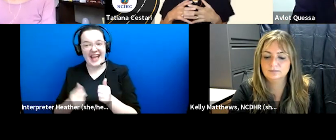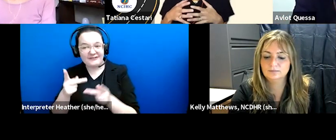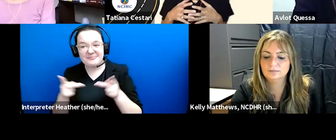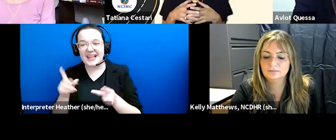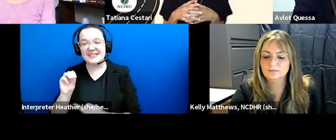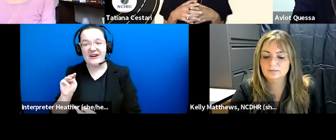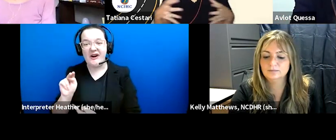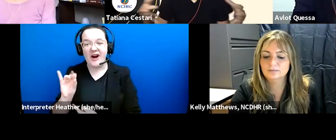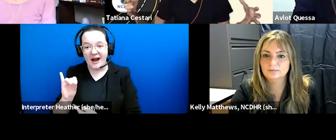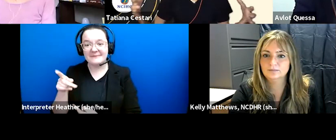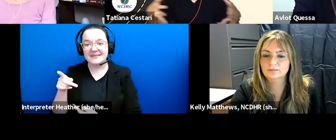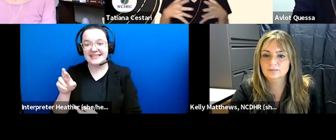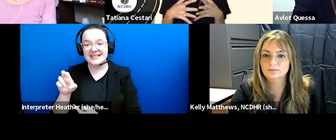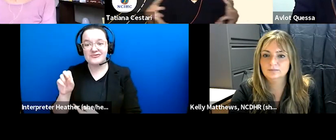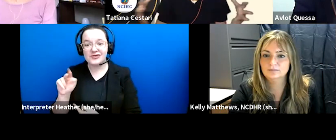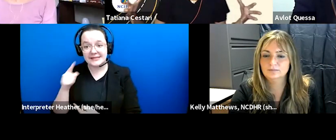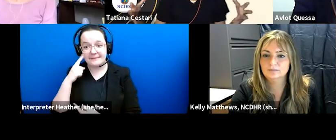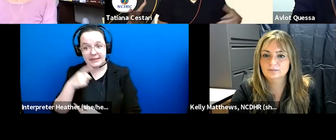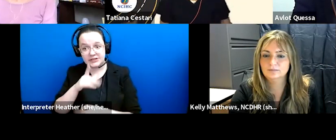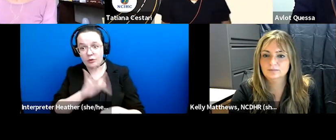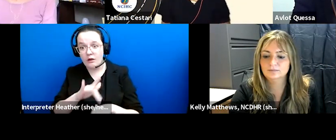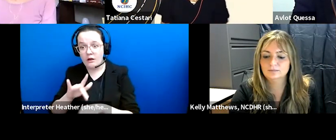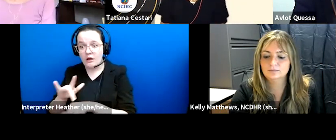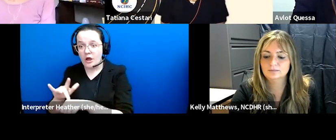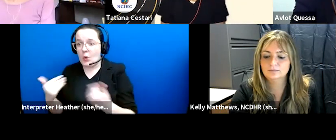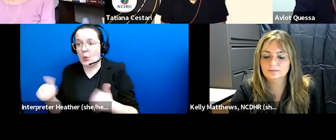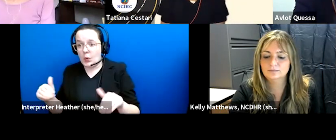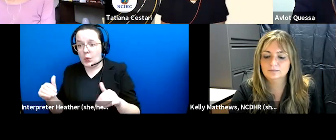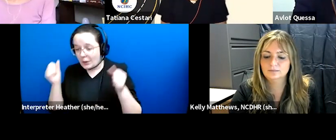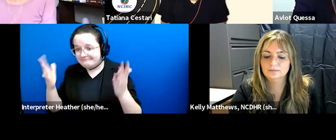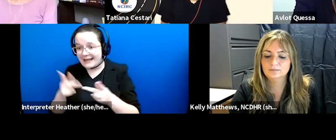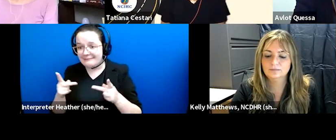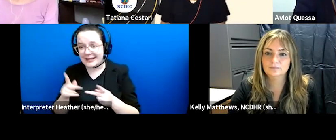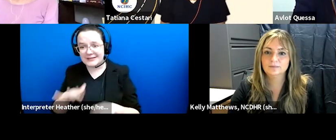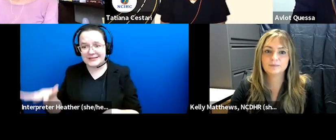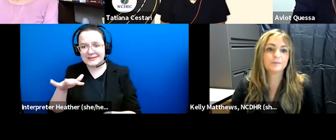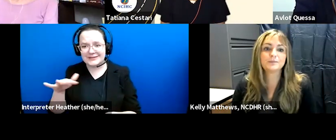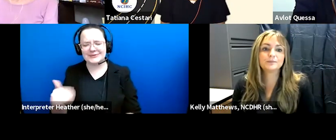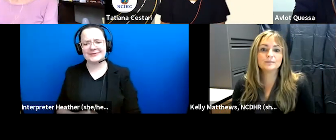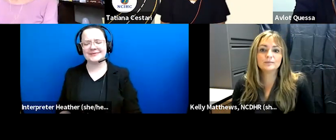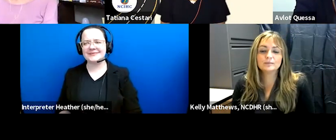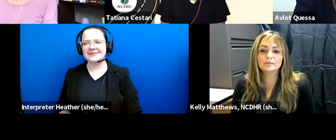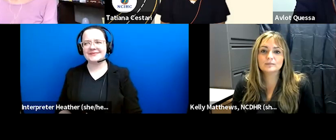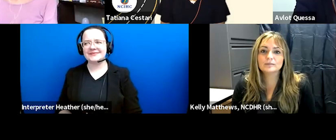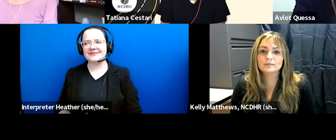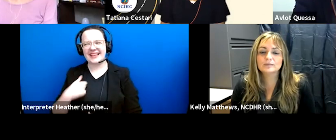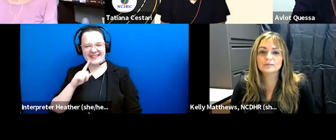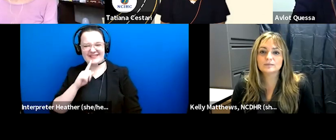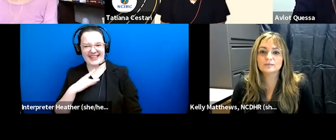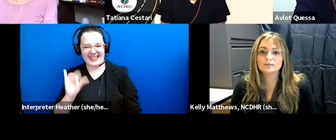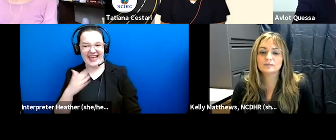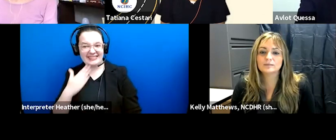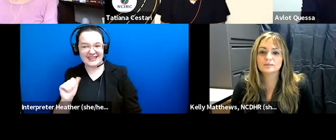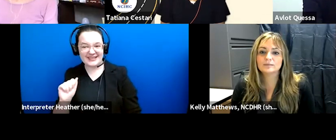your your range is very wide and um i really like that um thank you ablo